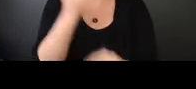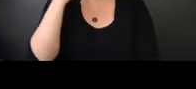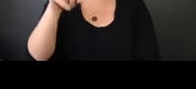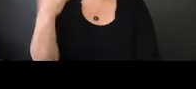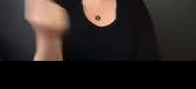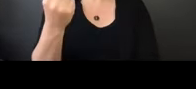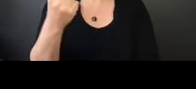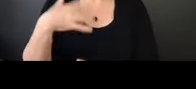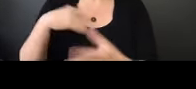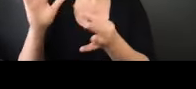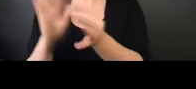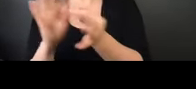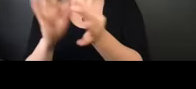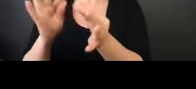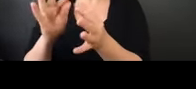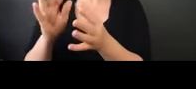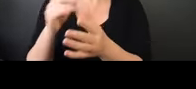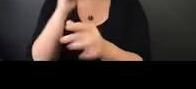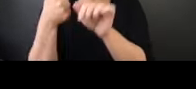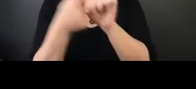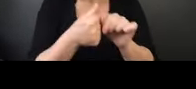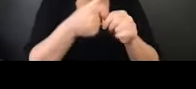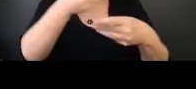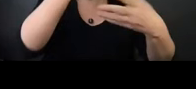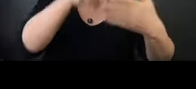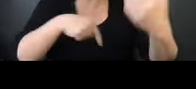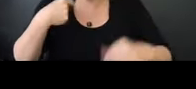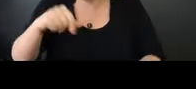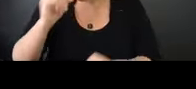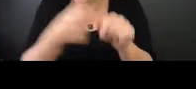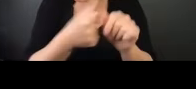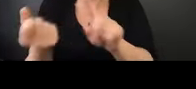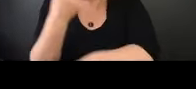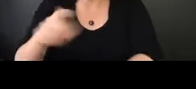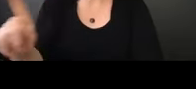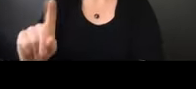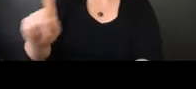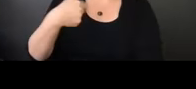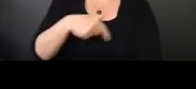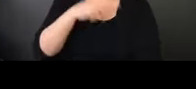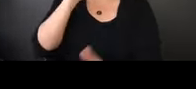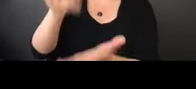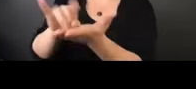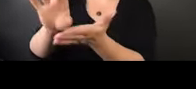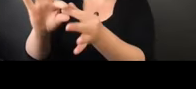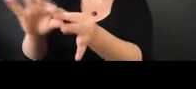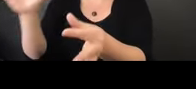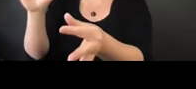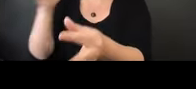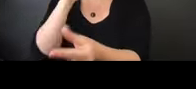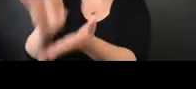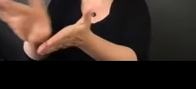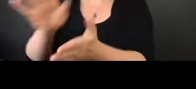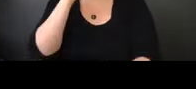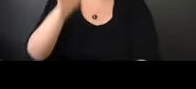who does not follow these guidelines that we've just outlined. So the workshop agenda, we've